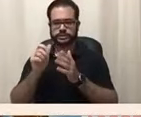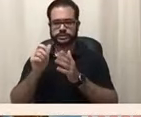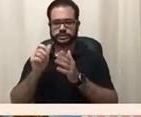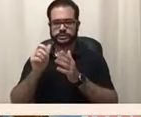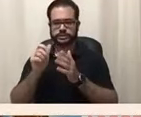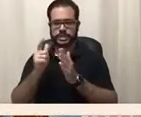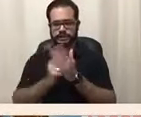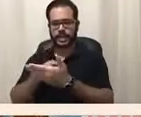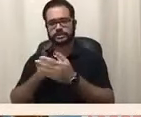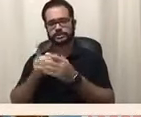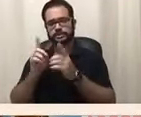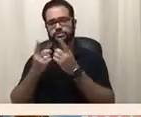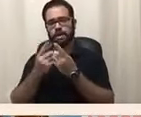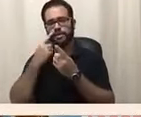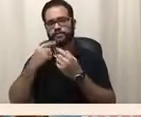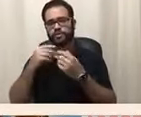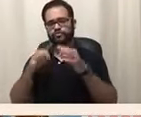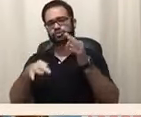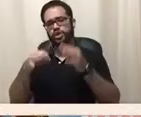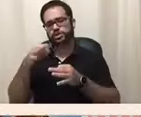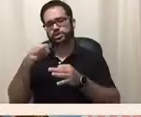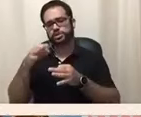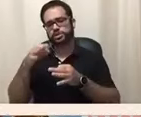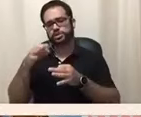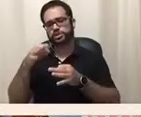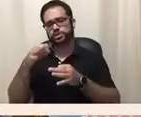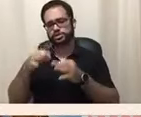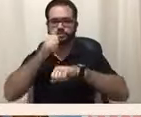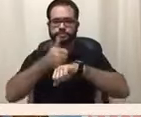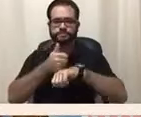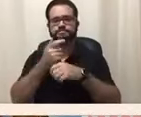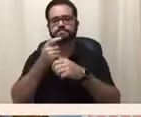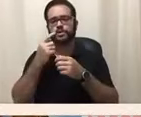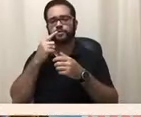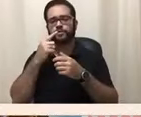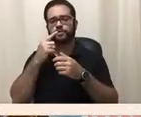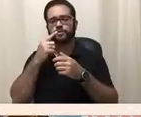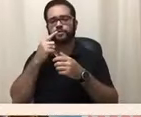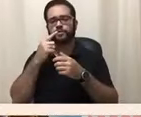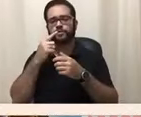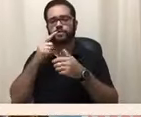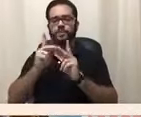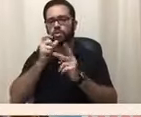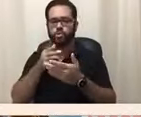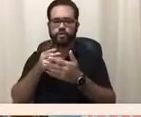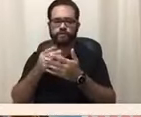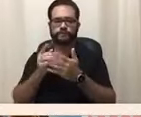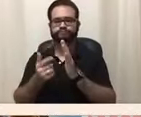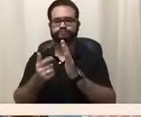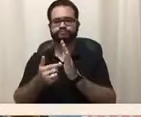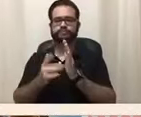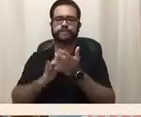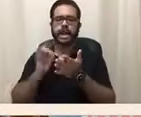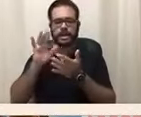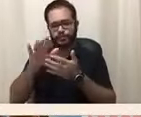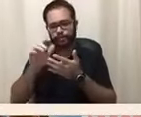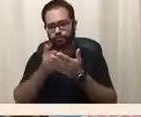violates the rights of people held against their will including those residing for care or treatment of mental illness